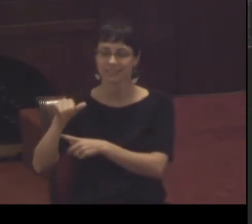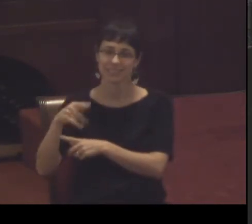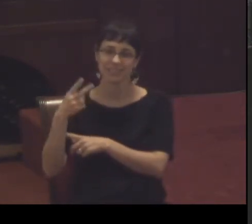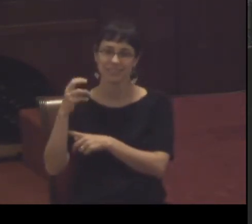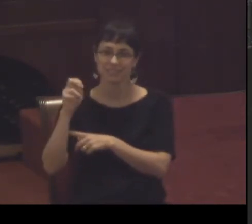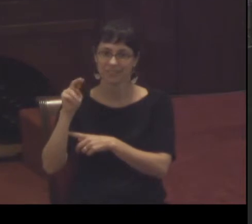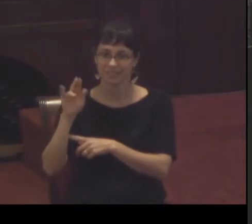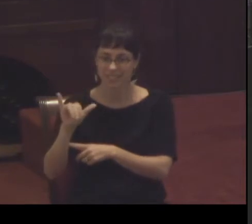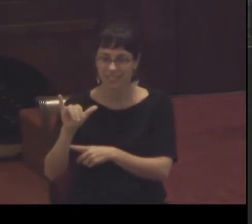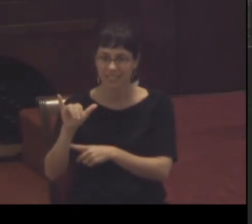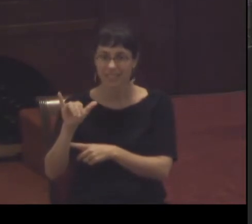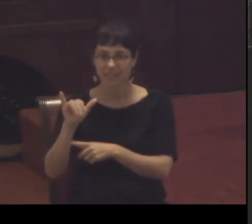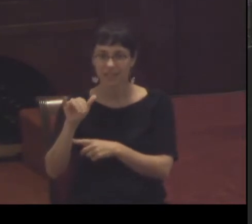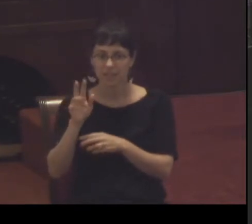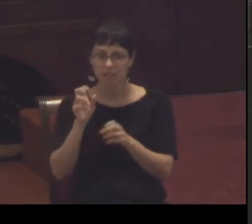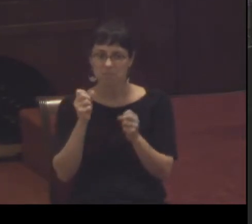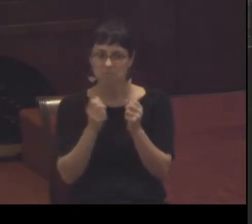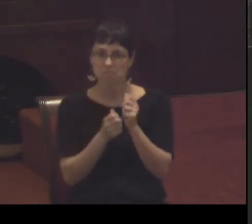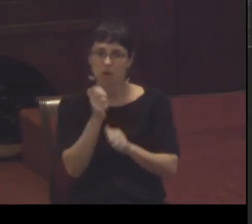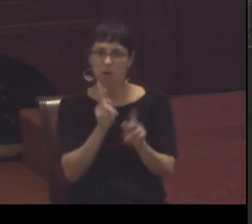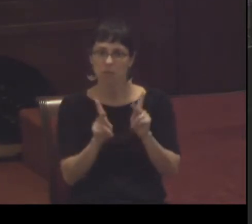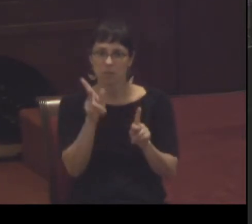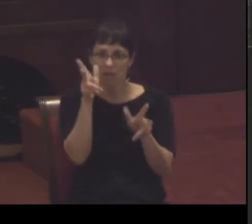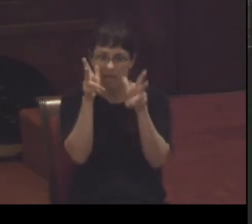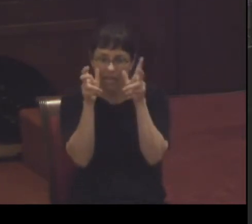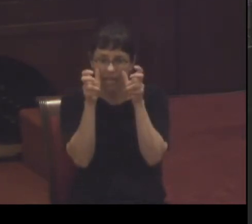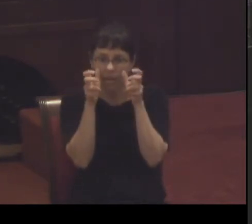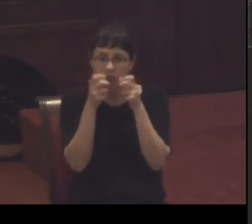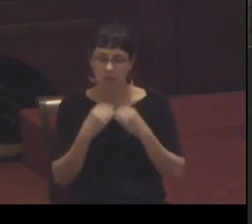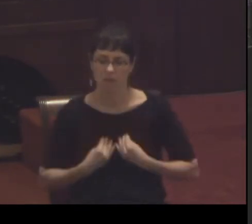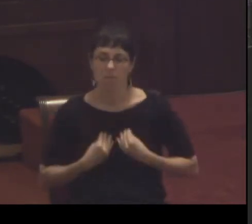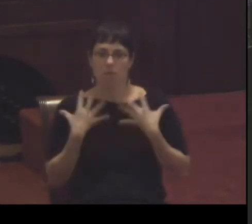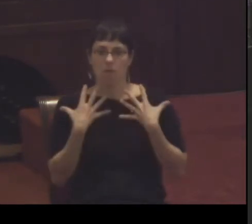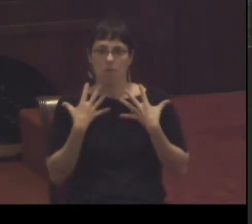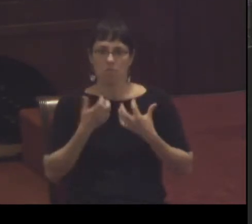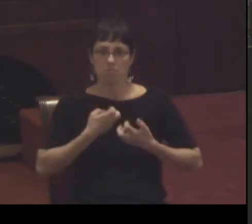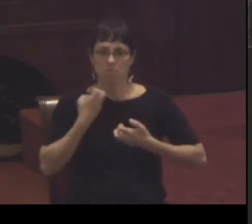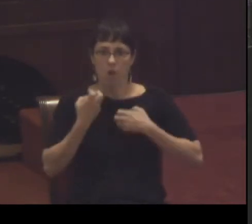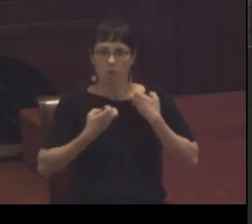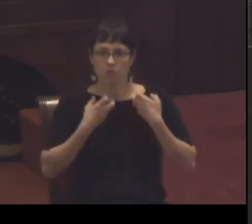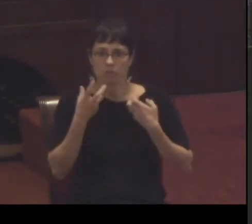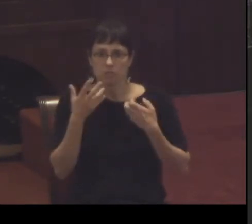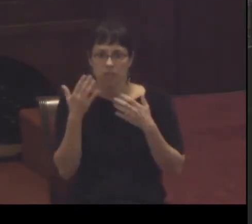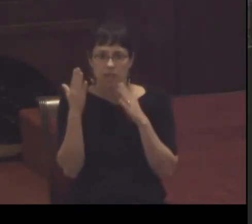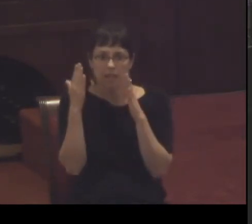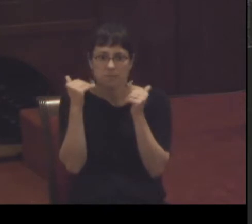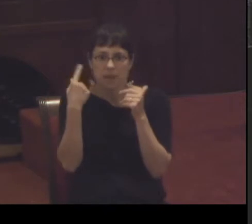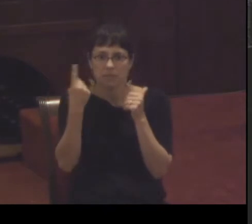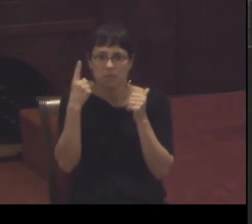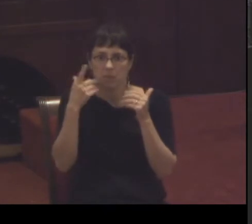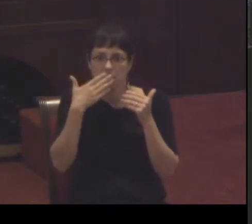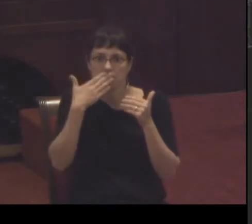arouse a world of emotions and expectations